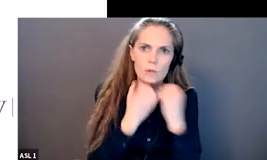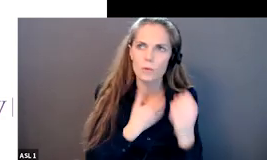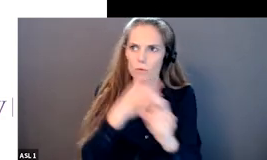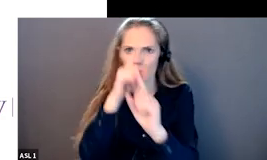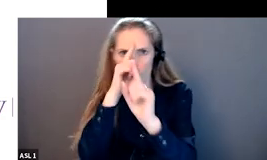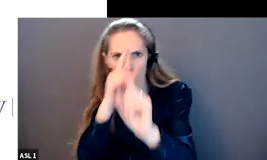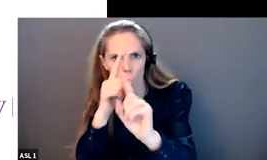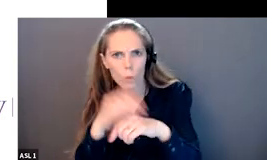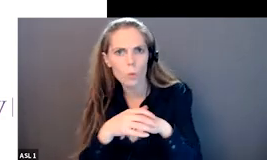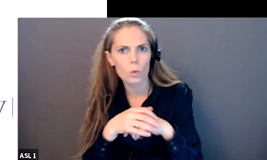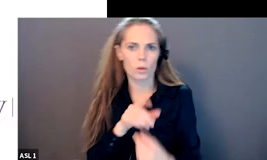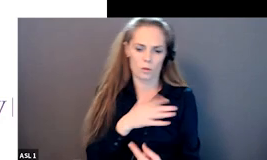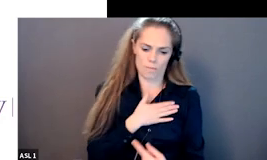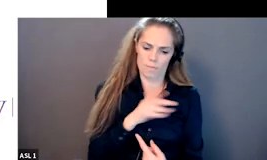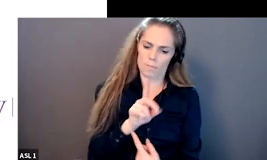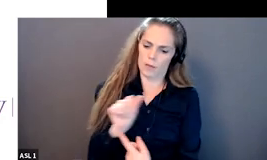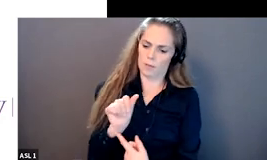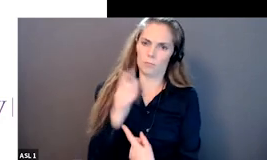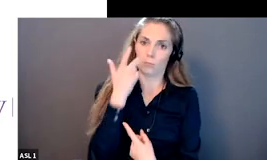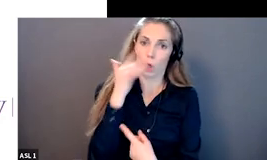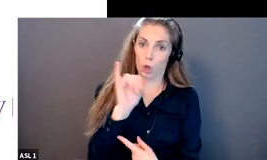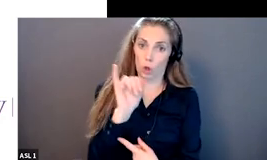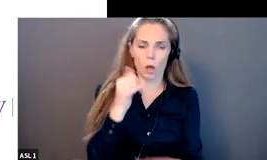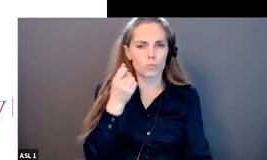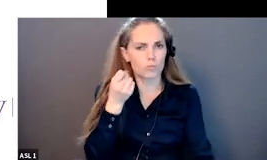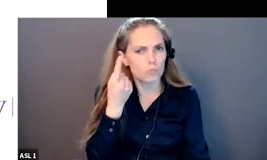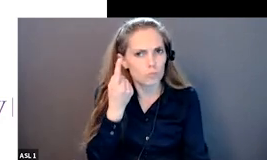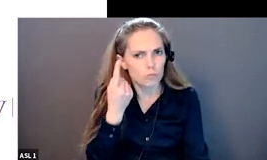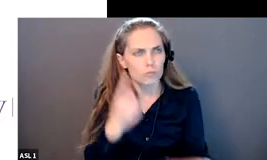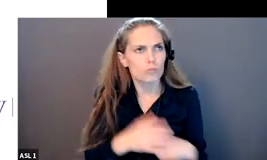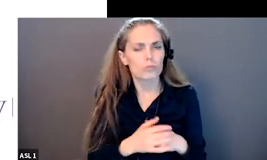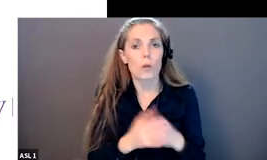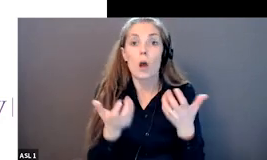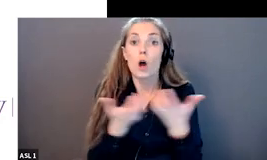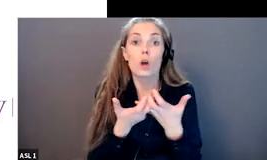your disability and what accommodations you will have to ask for based off these